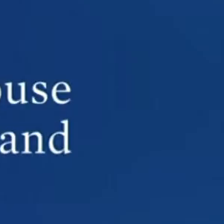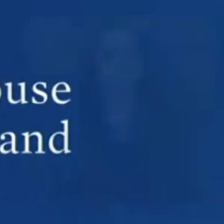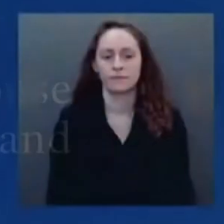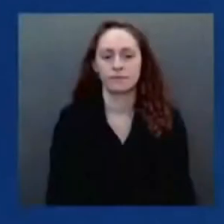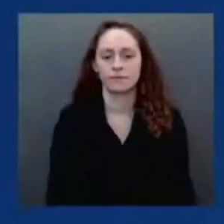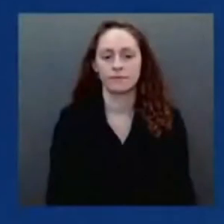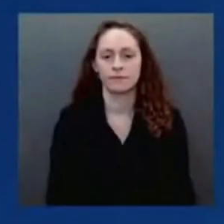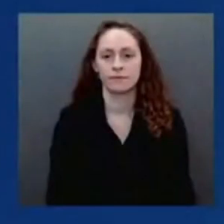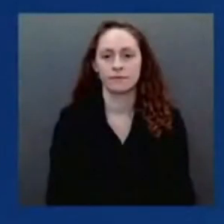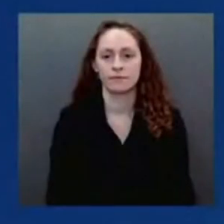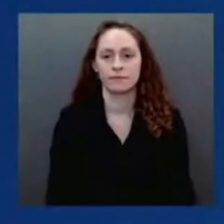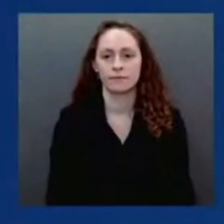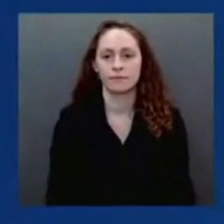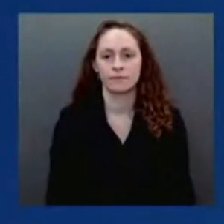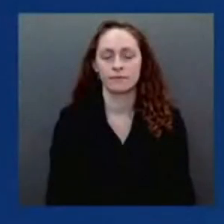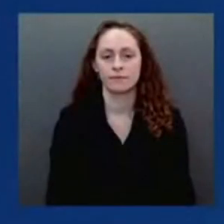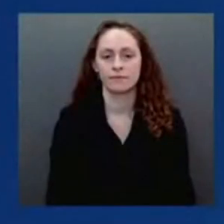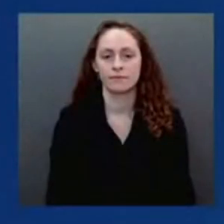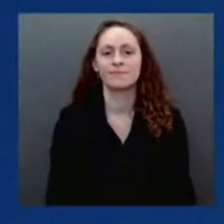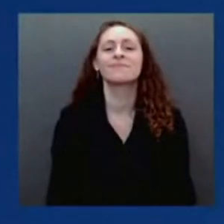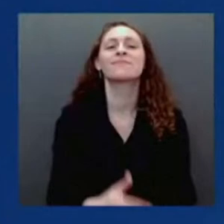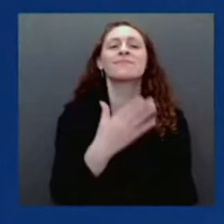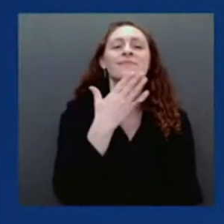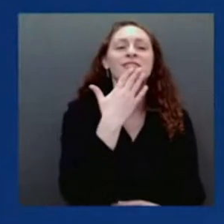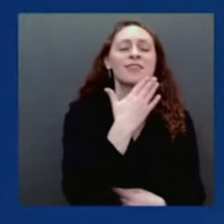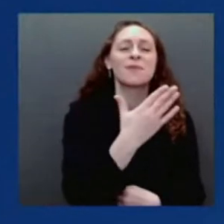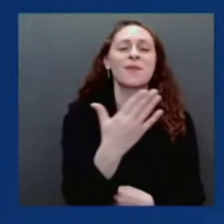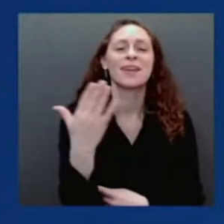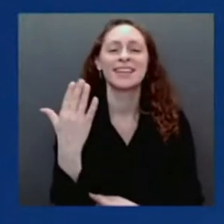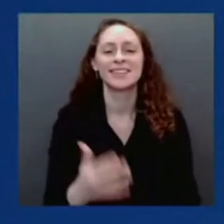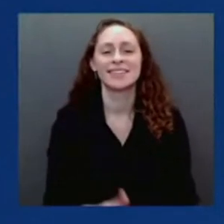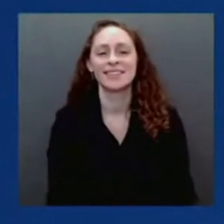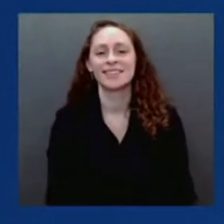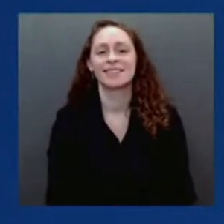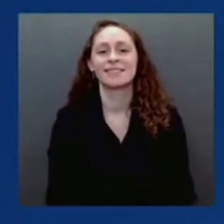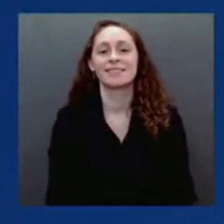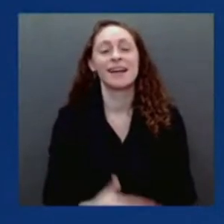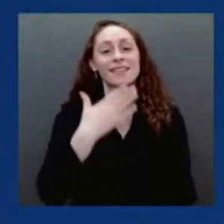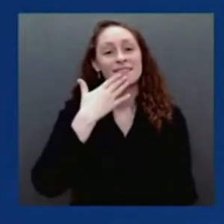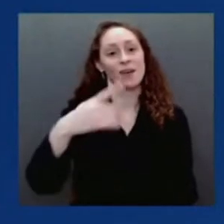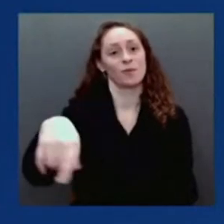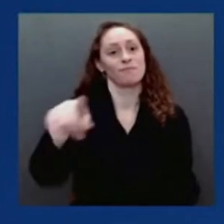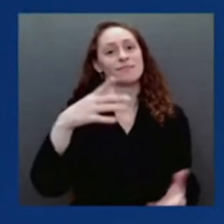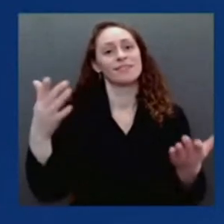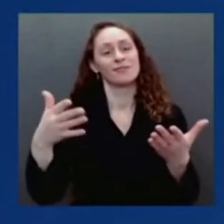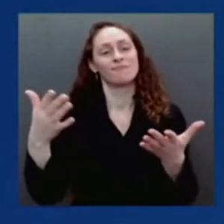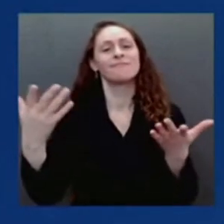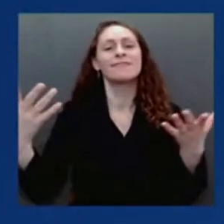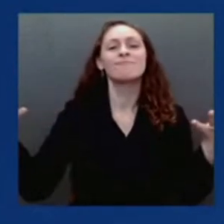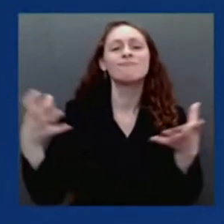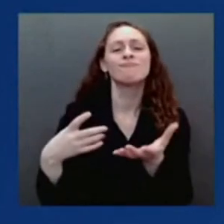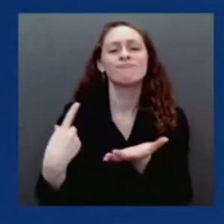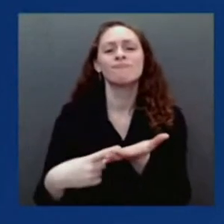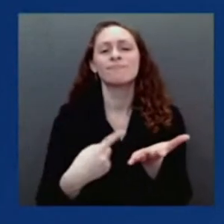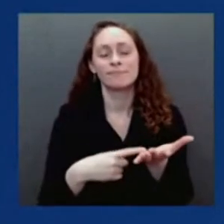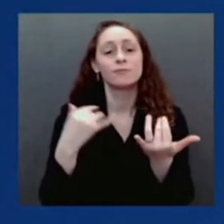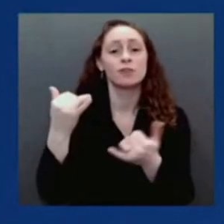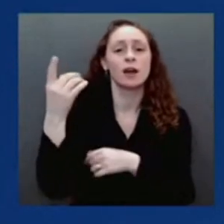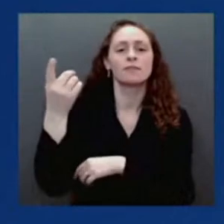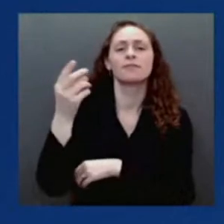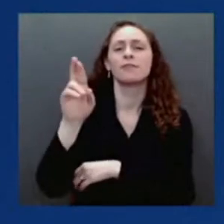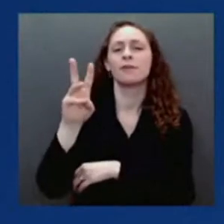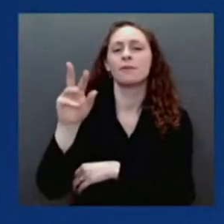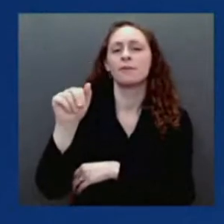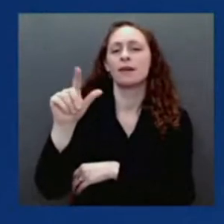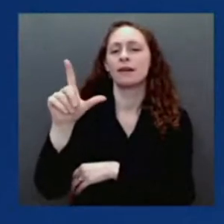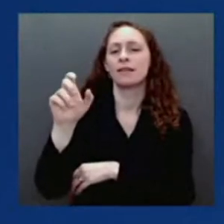Good morning, and thanks for joining us. Today, Dr. Walensky will provide an update on Omicron and the state of